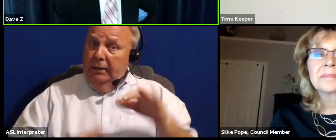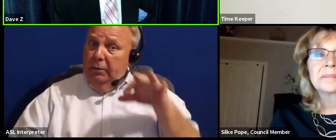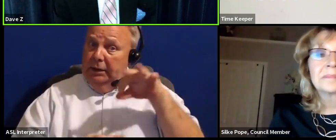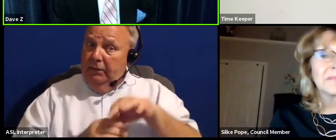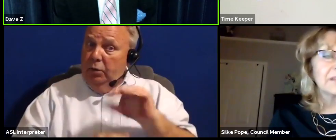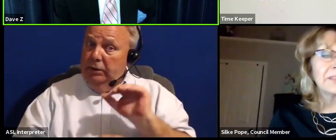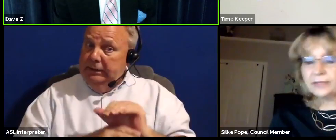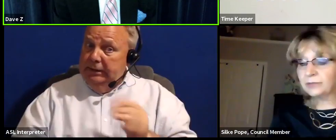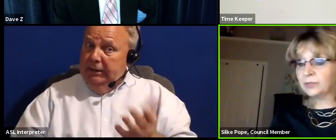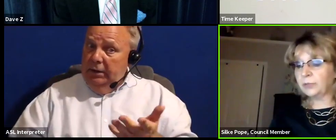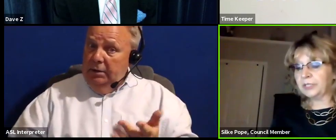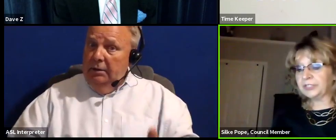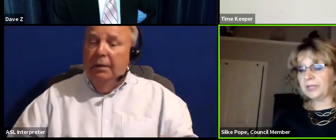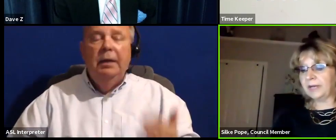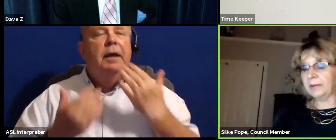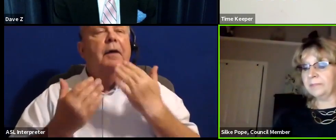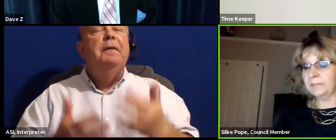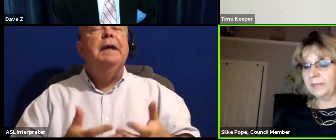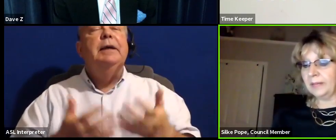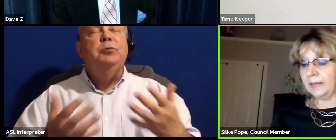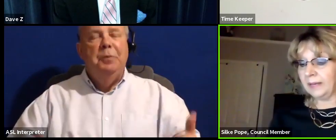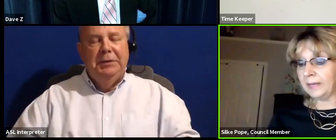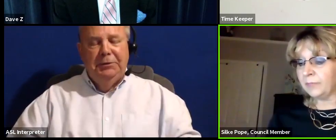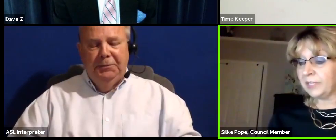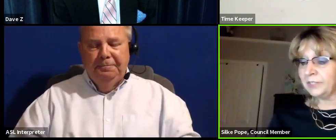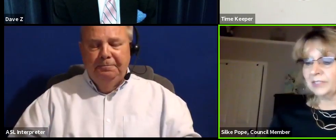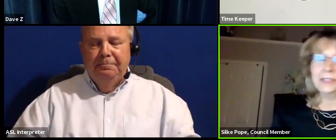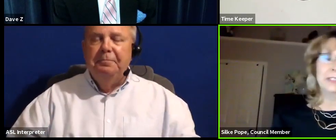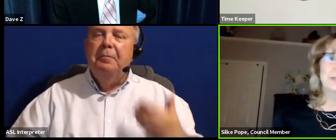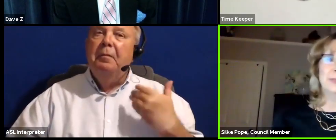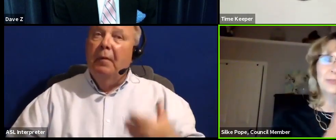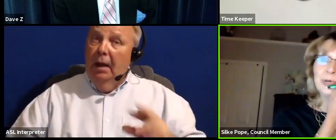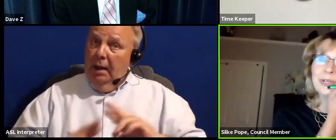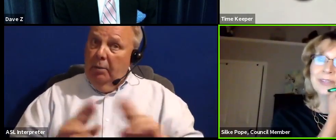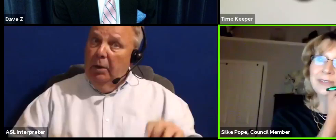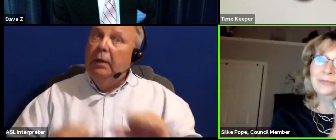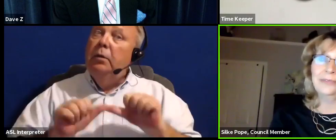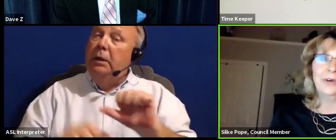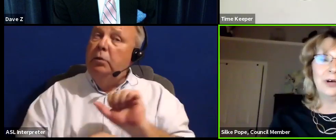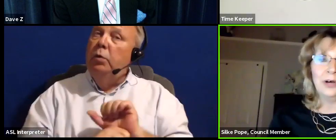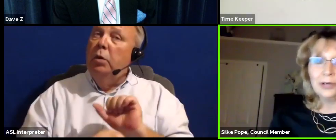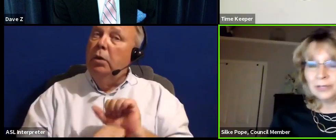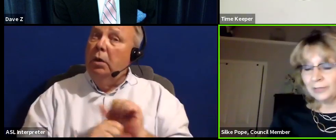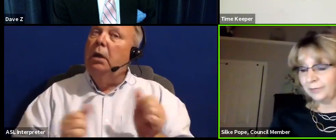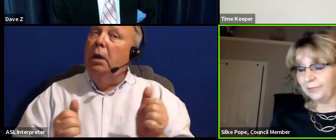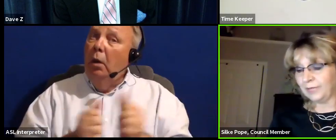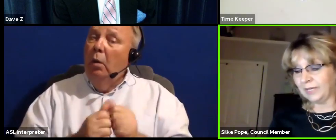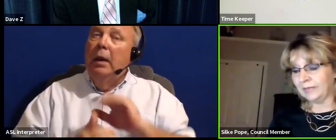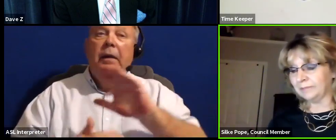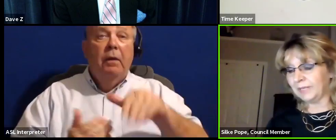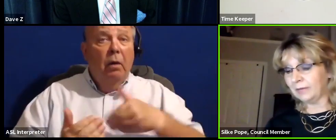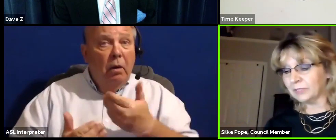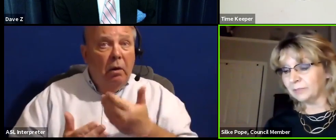this evening. Thank you so much. I'm ready to continue to work with all